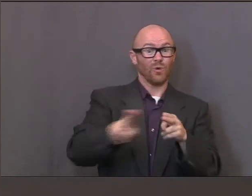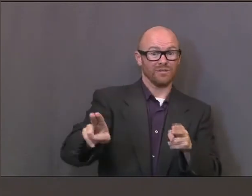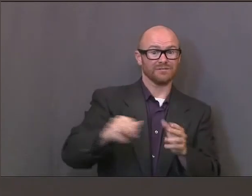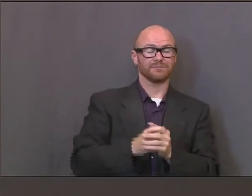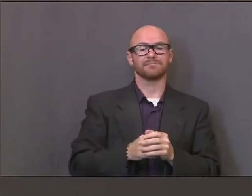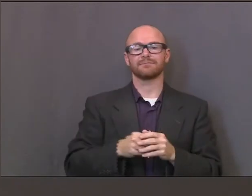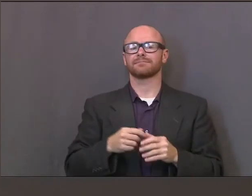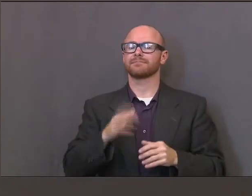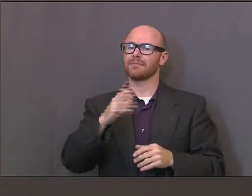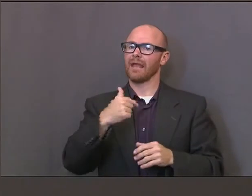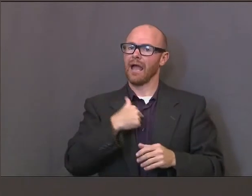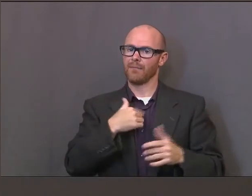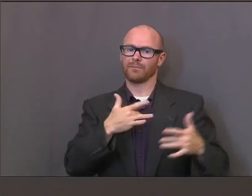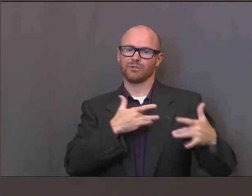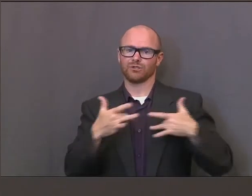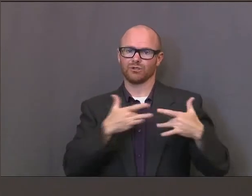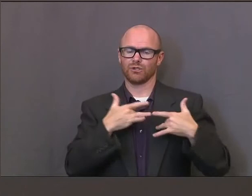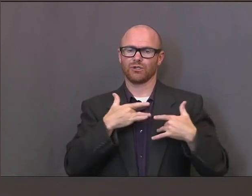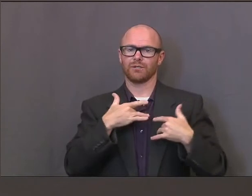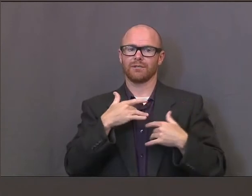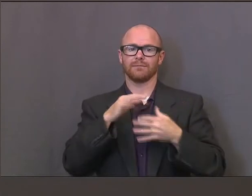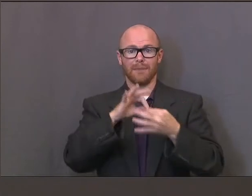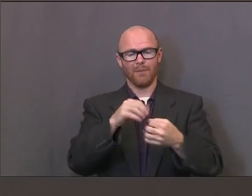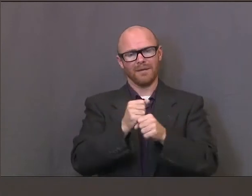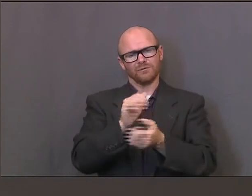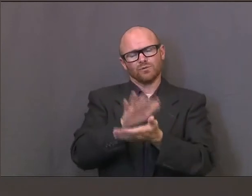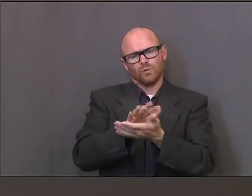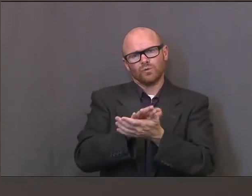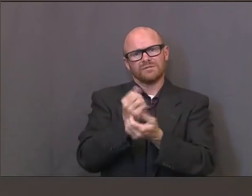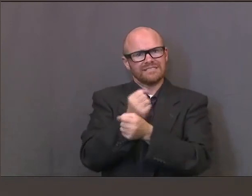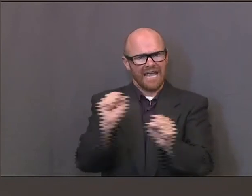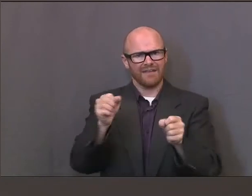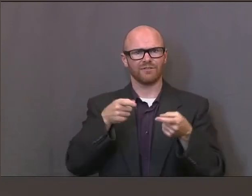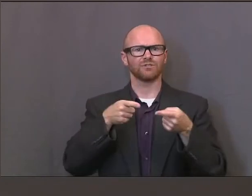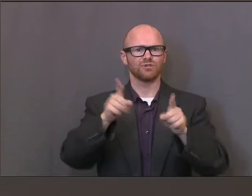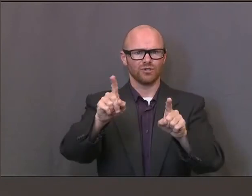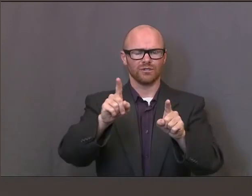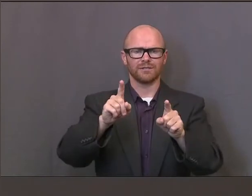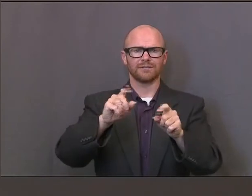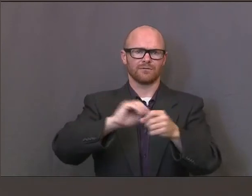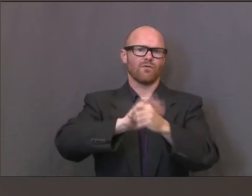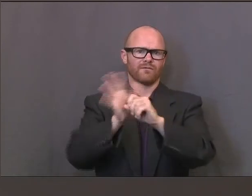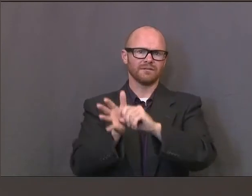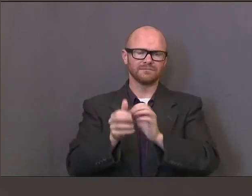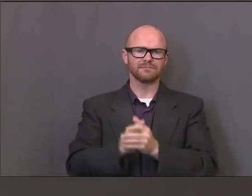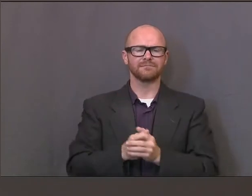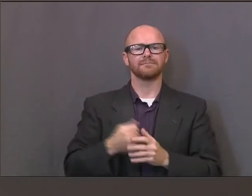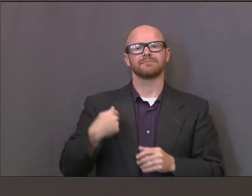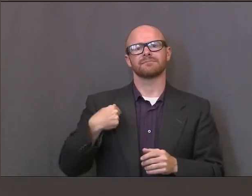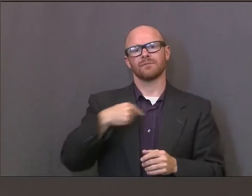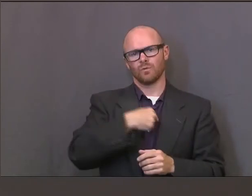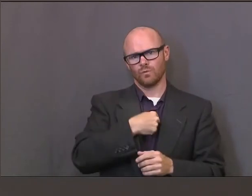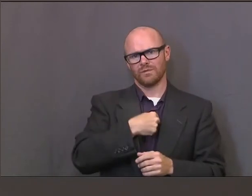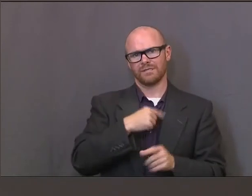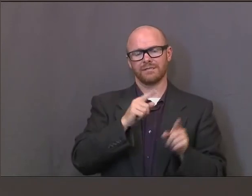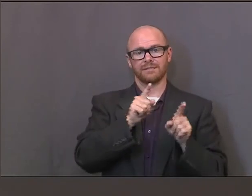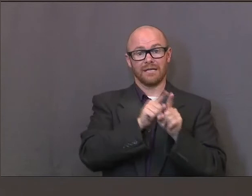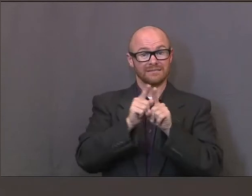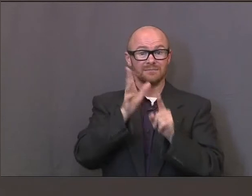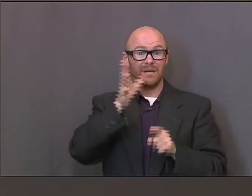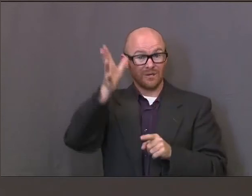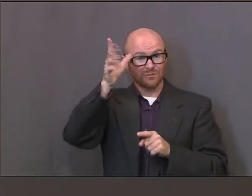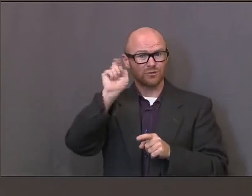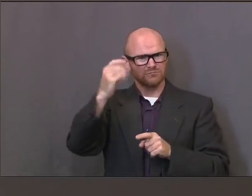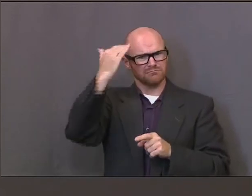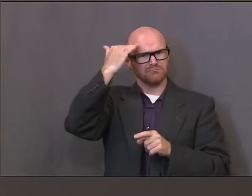making sure that schools are as safe as they can possibly be during a pandemic. And we should, parents, expect this, that